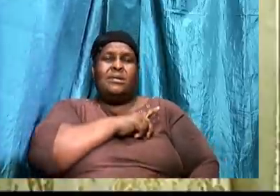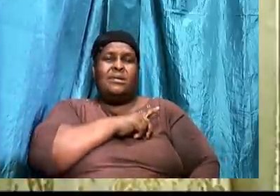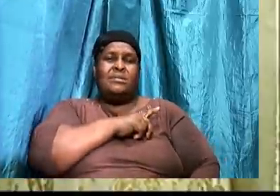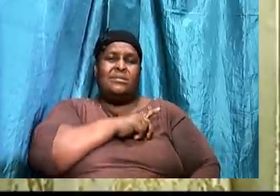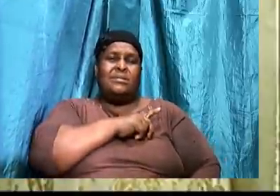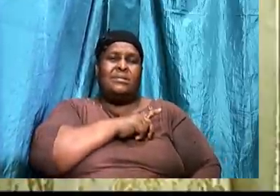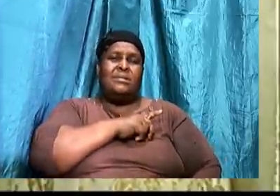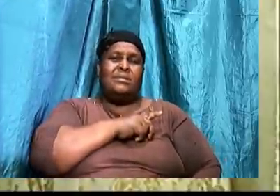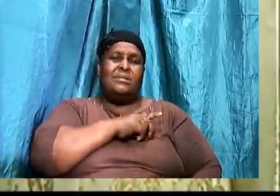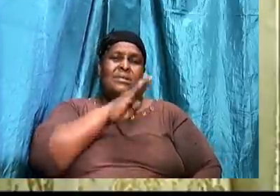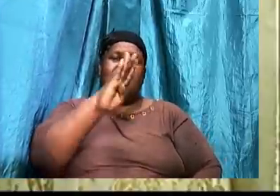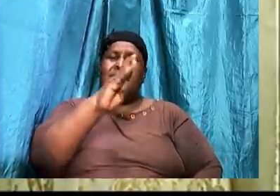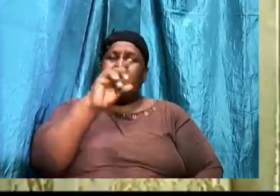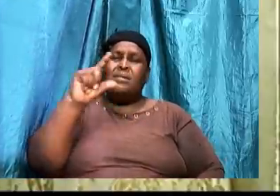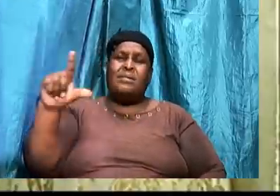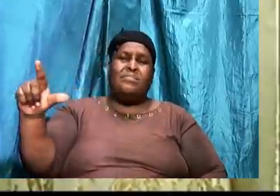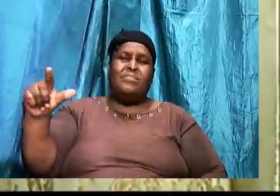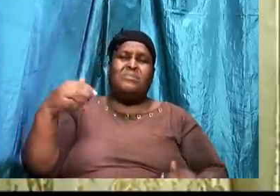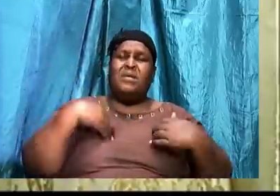The bills have to pay.